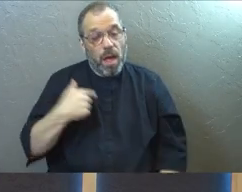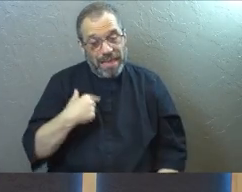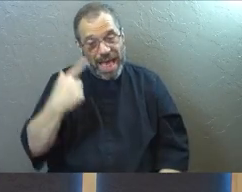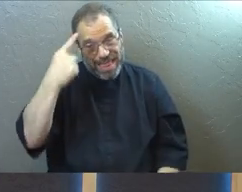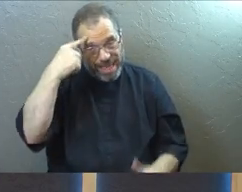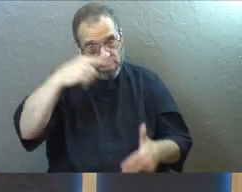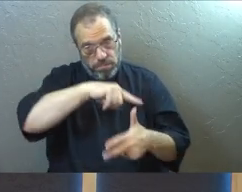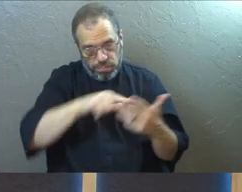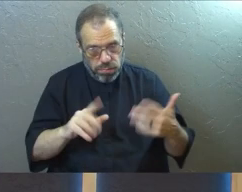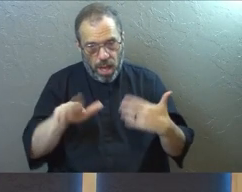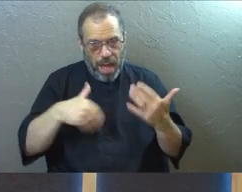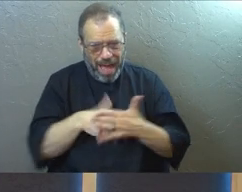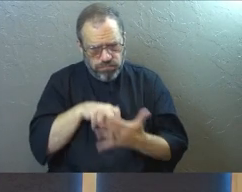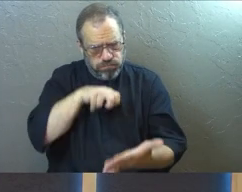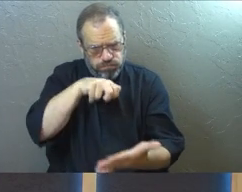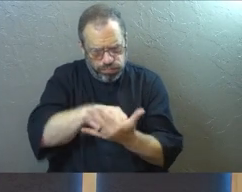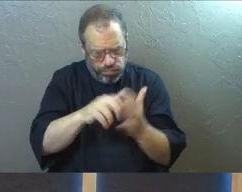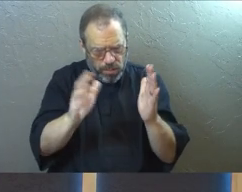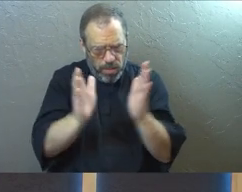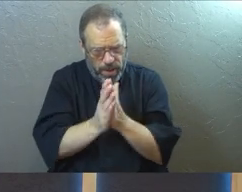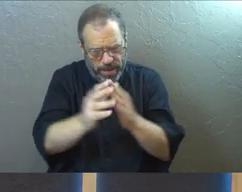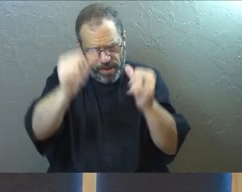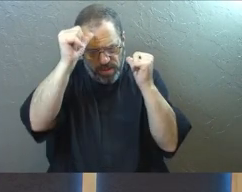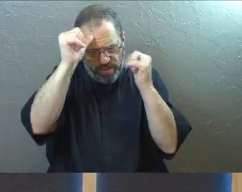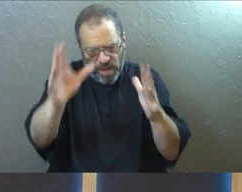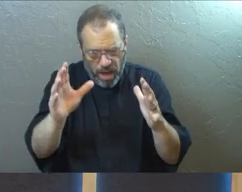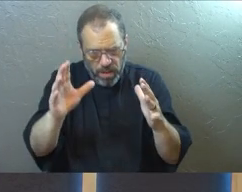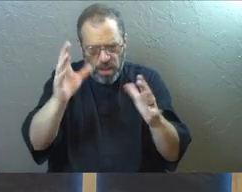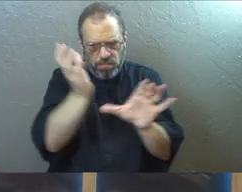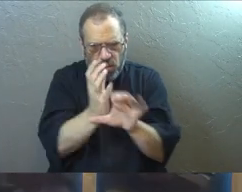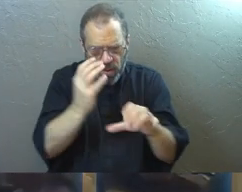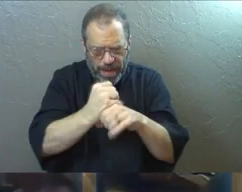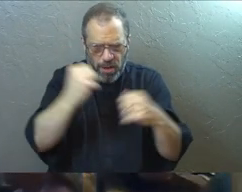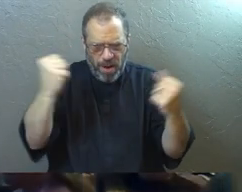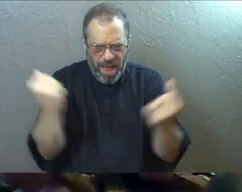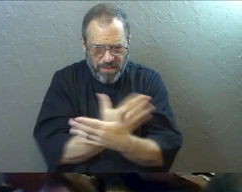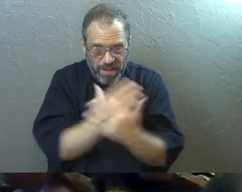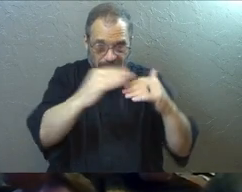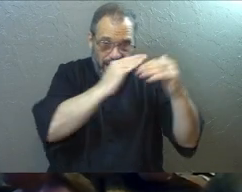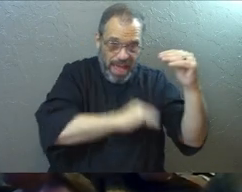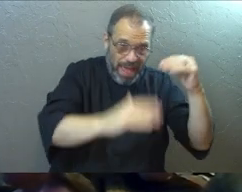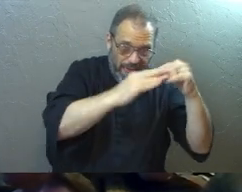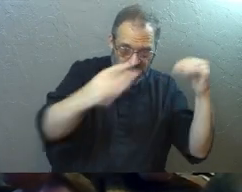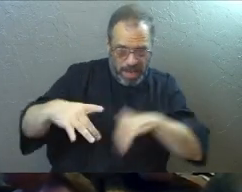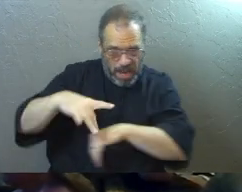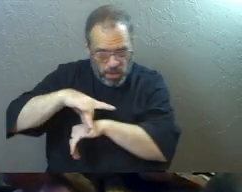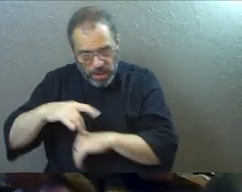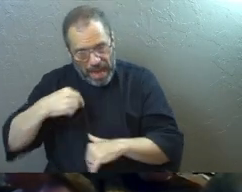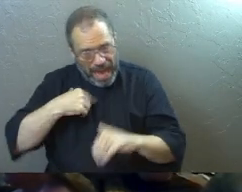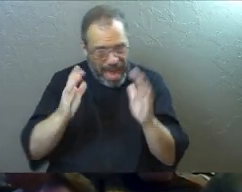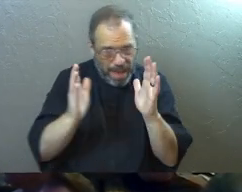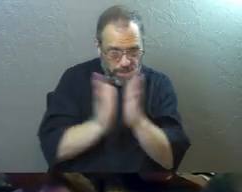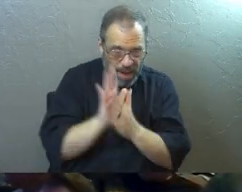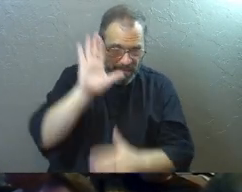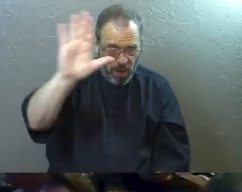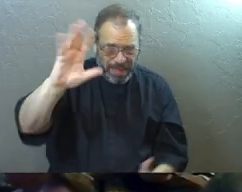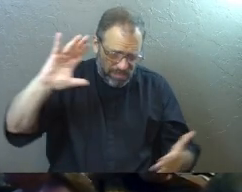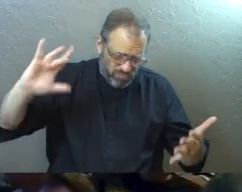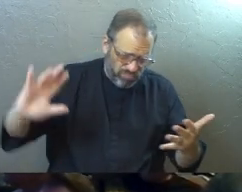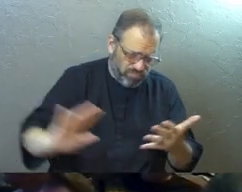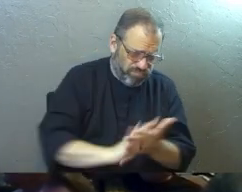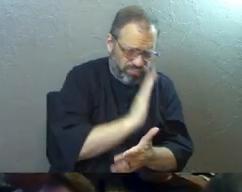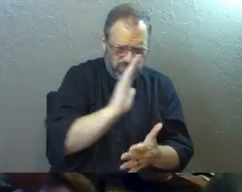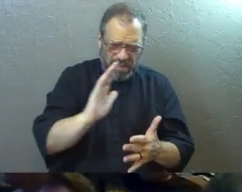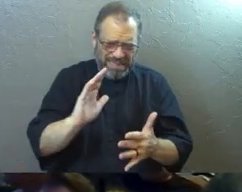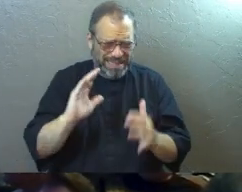I think of all this, I fall to my knees and pray to the Father, the creator of everything in heaven and on earth. I pray that from his glorious